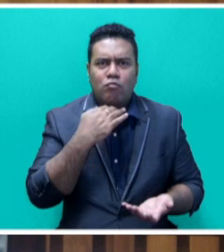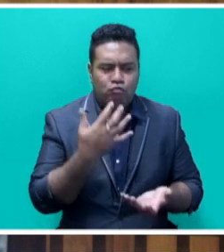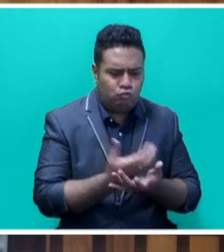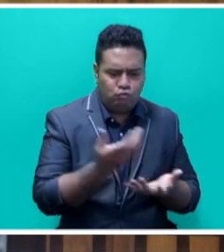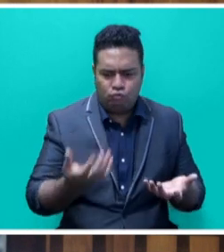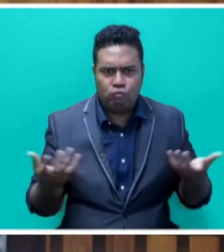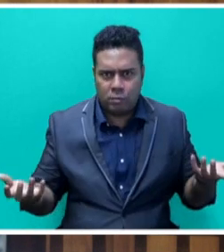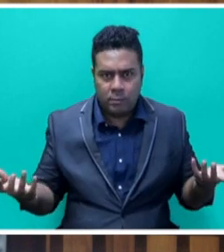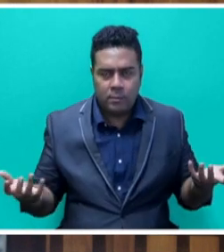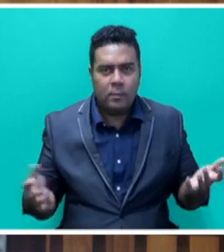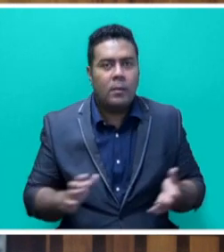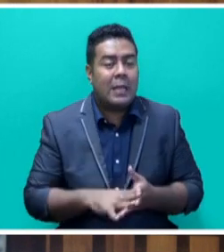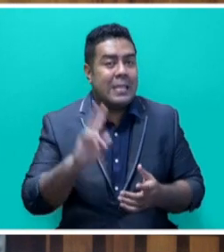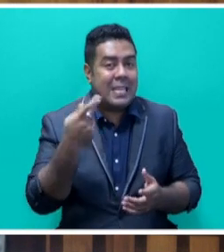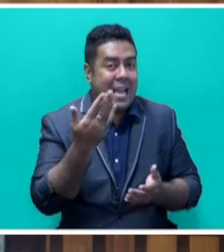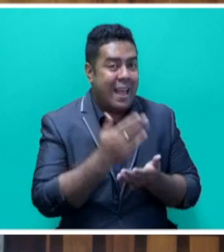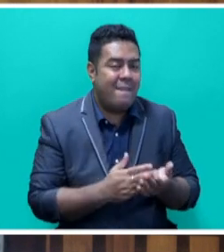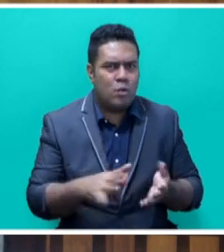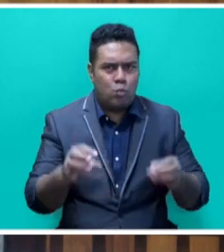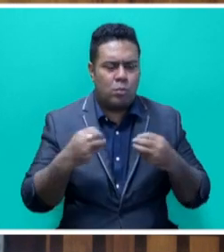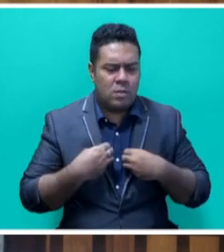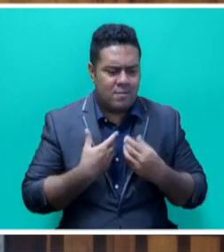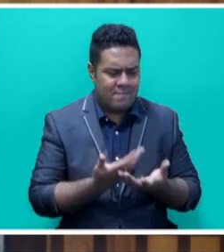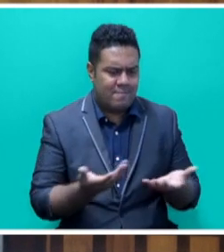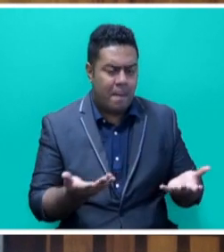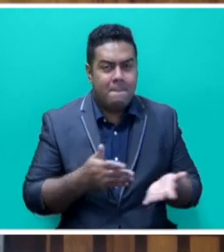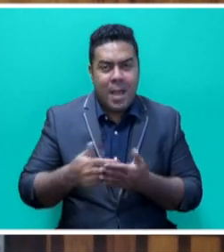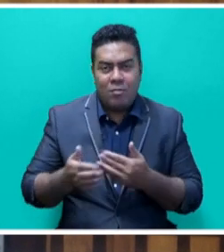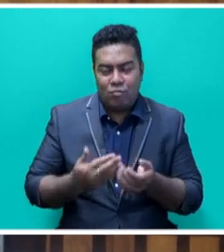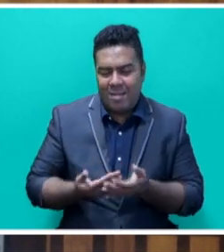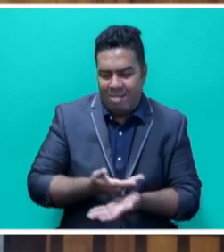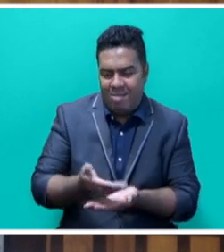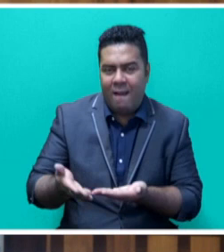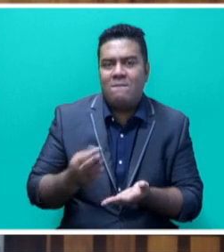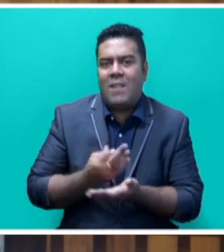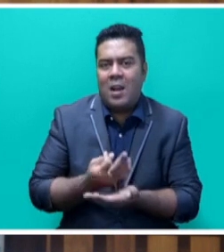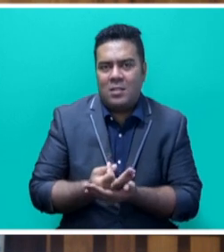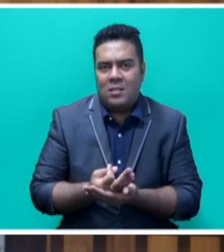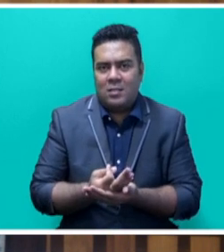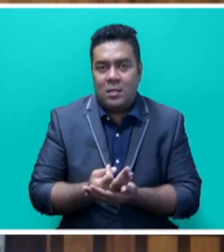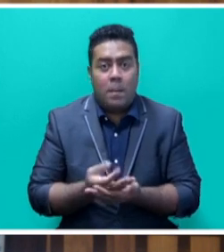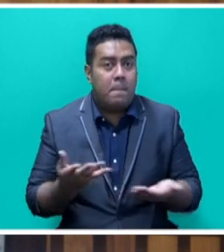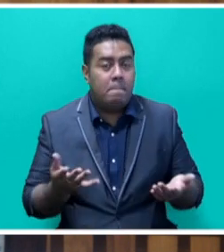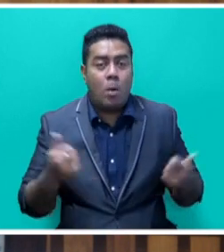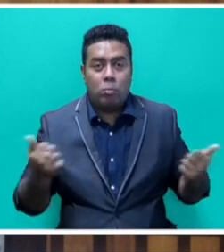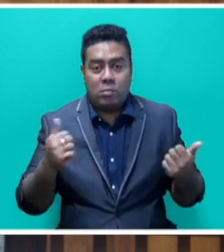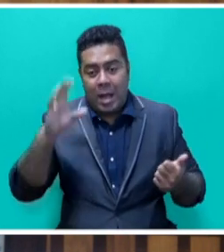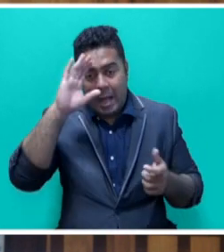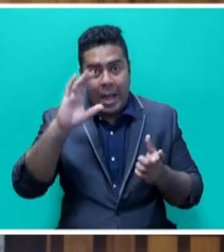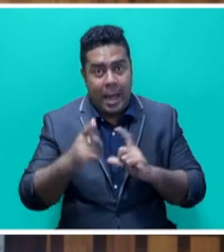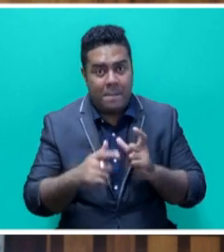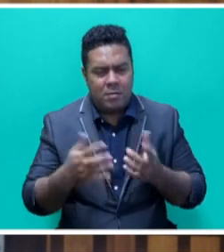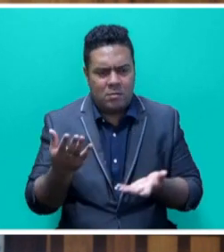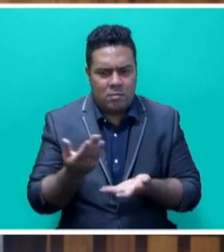while the second half is actually receiving and effectively managing the finance. Most climate vulnerable countries fail with the first